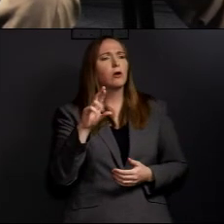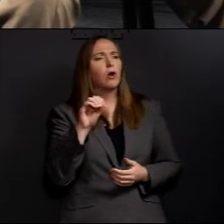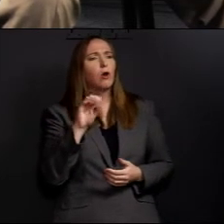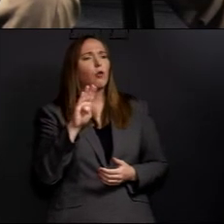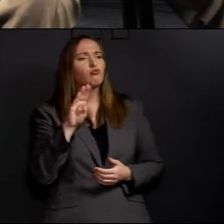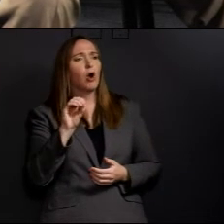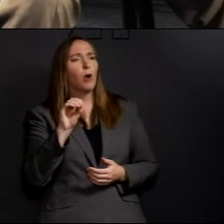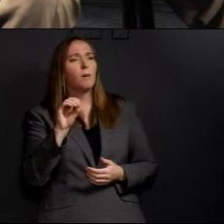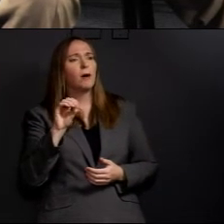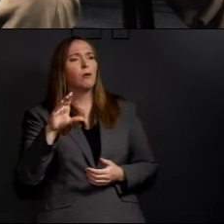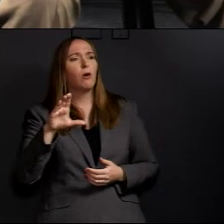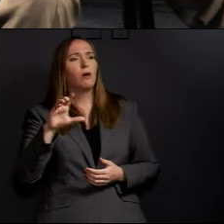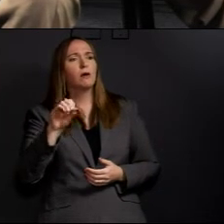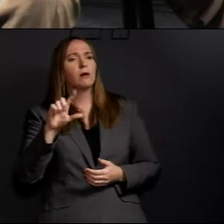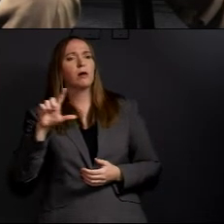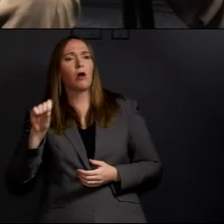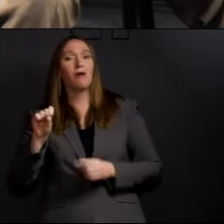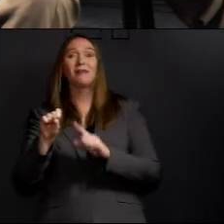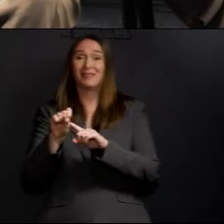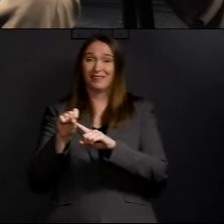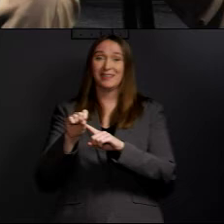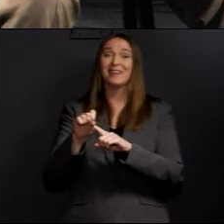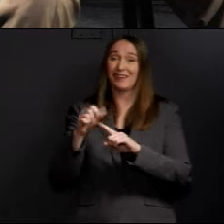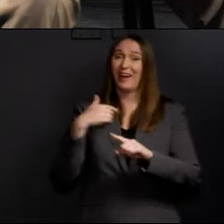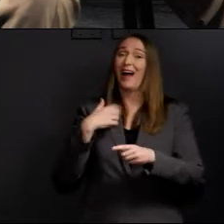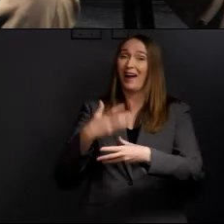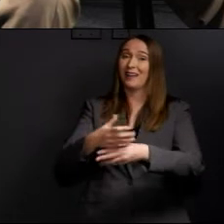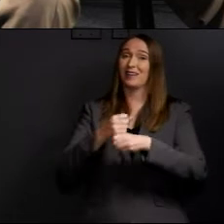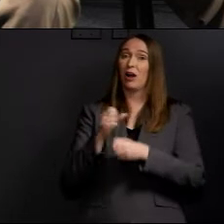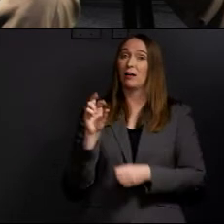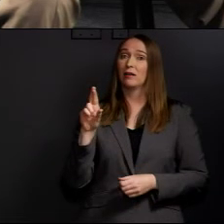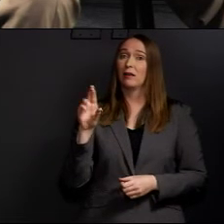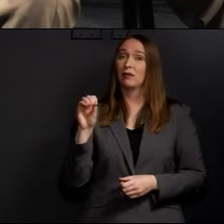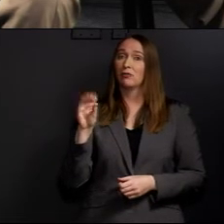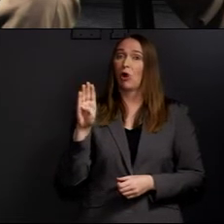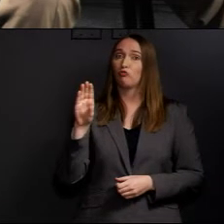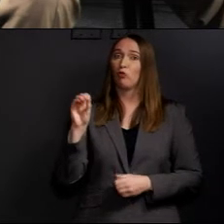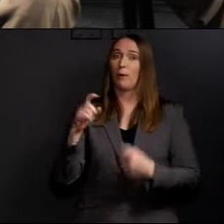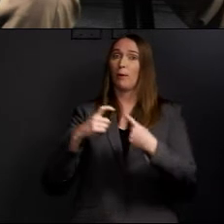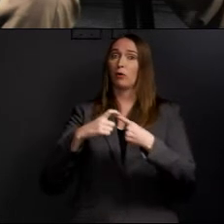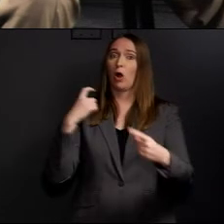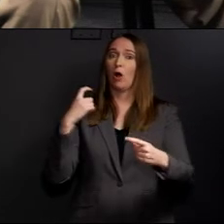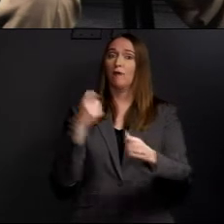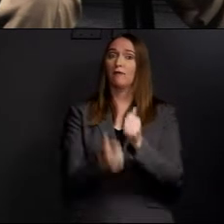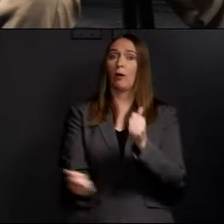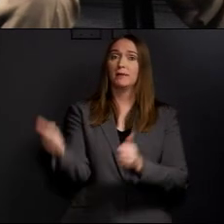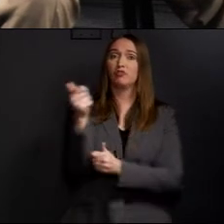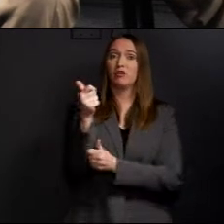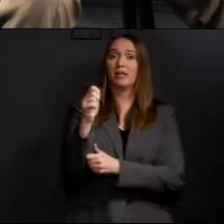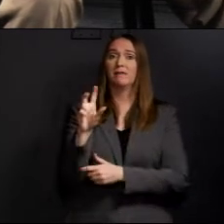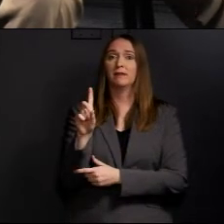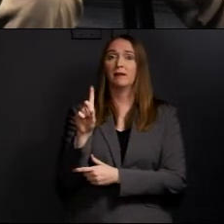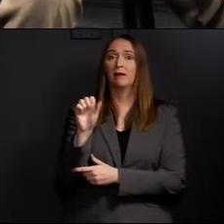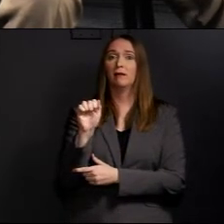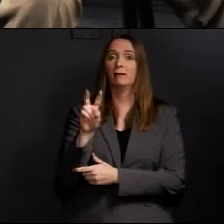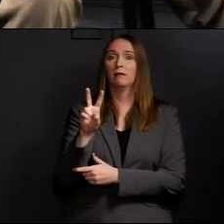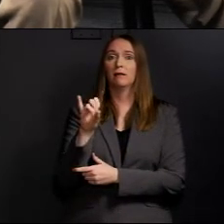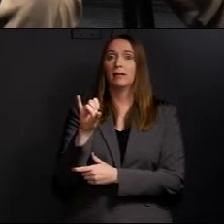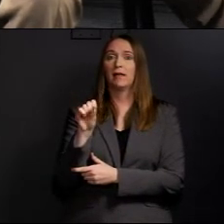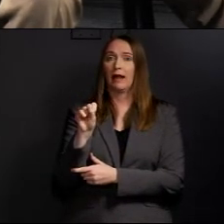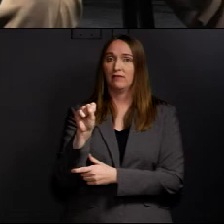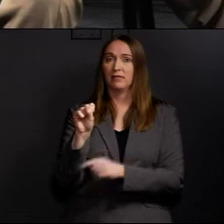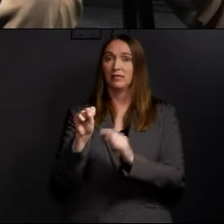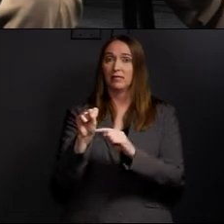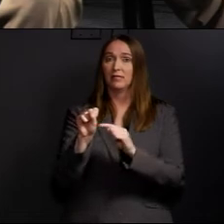out. I got my call from Chief Davis. That's not a good thing, but it just shows that, you know, we're on top of